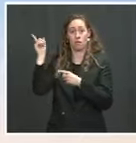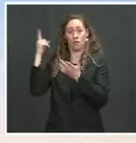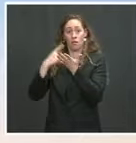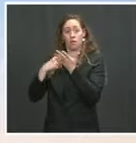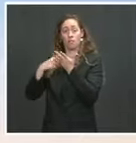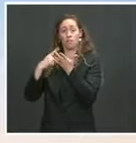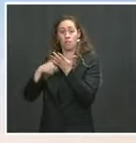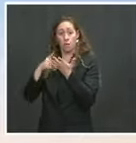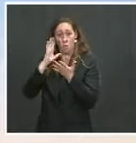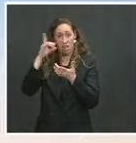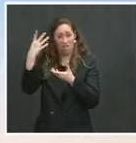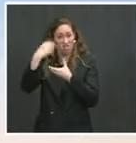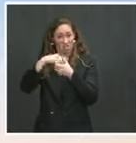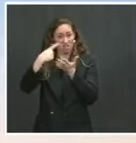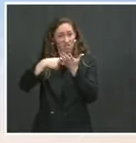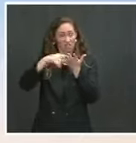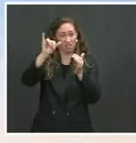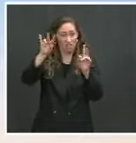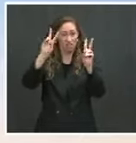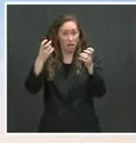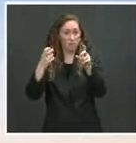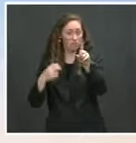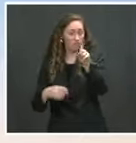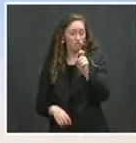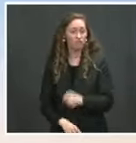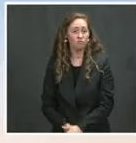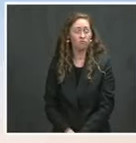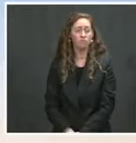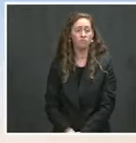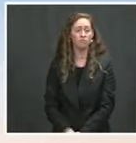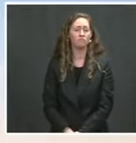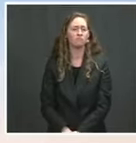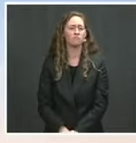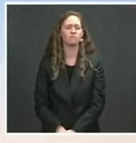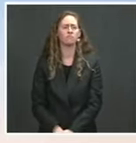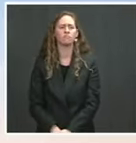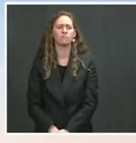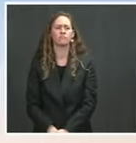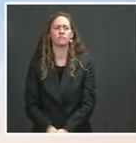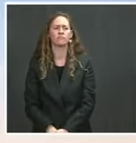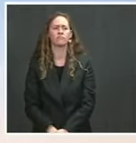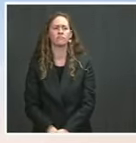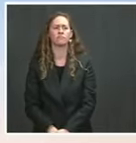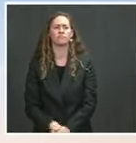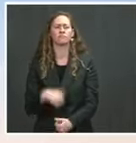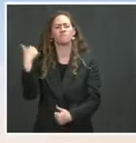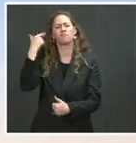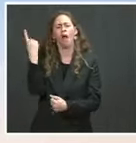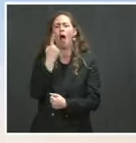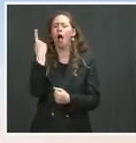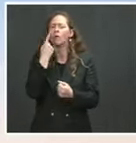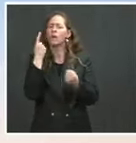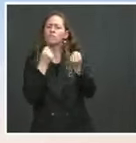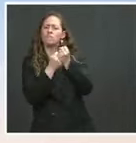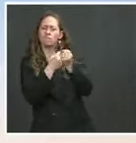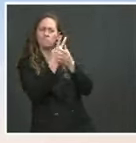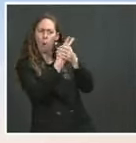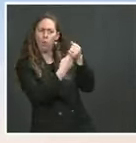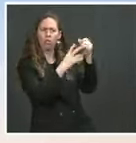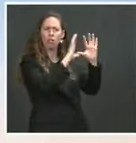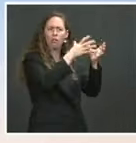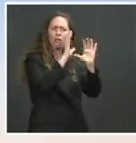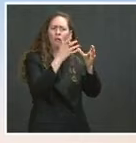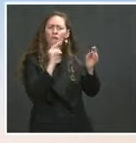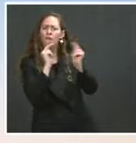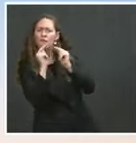be for discussion between two parties in a negotiation about the path forward. So I don't have an